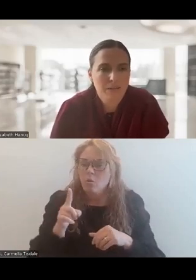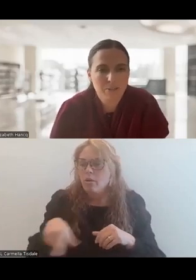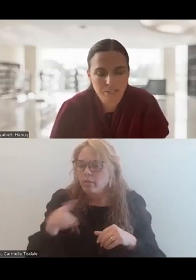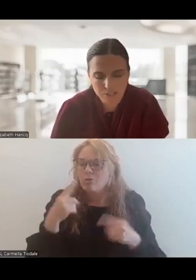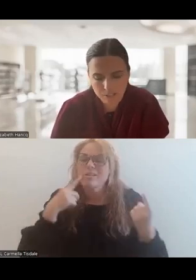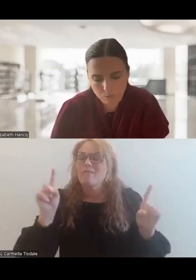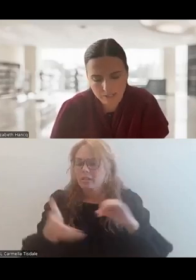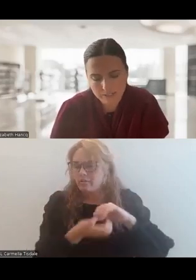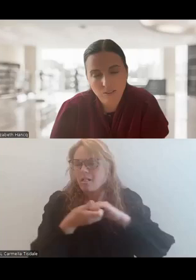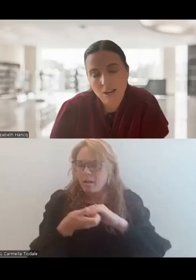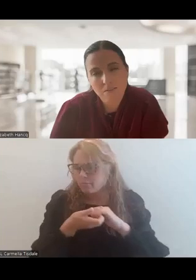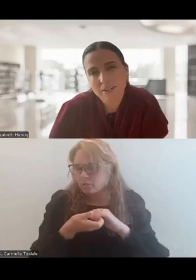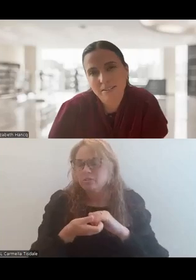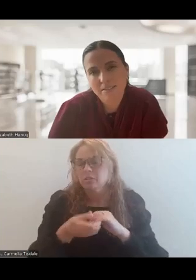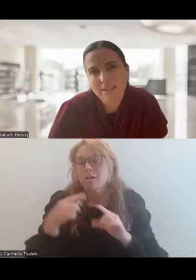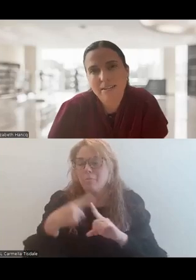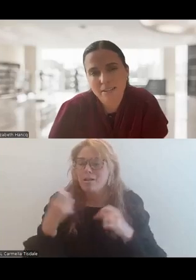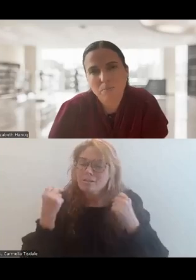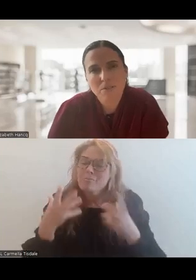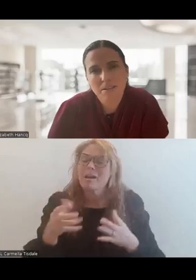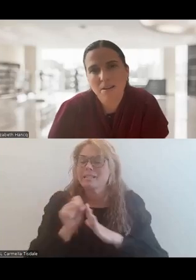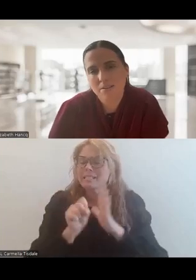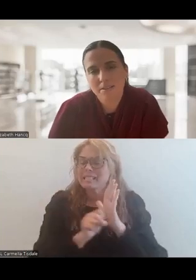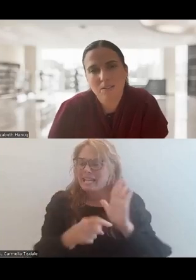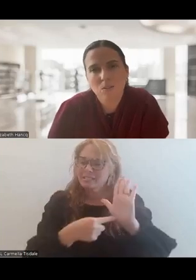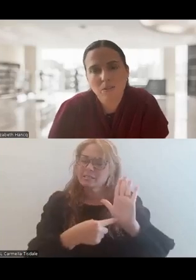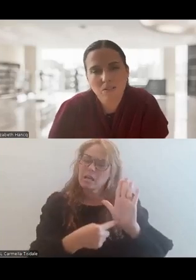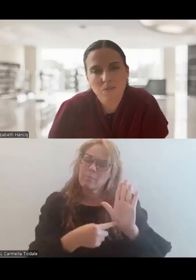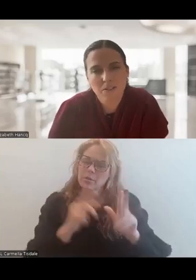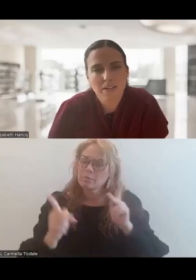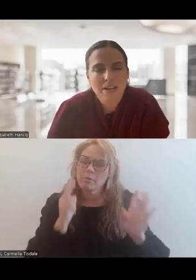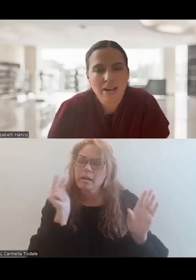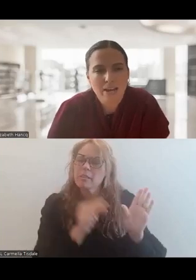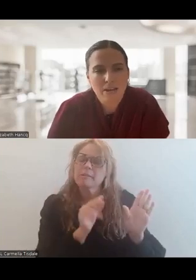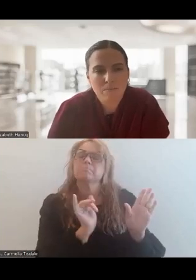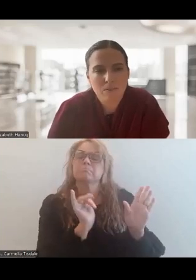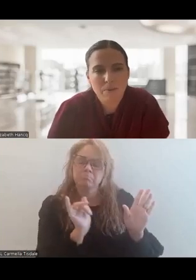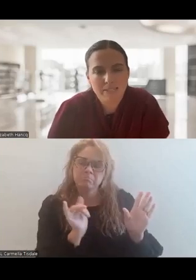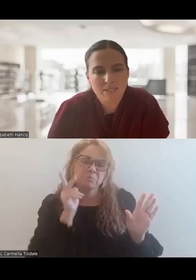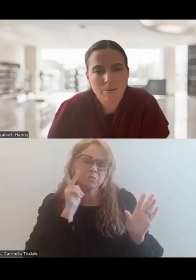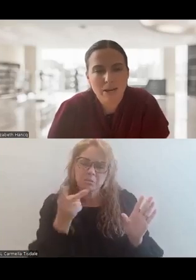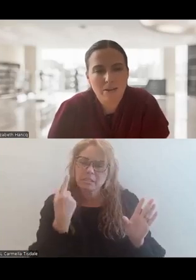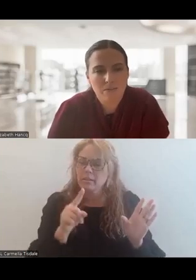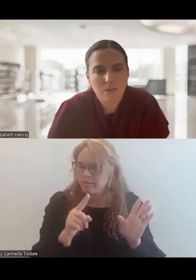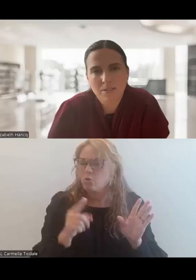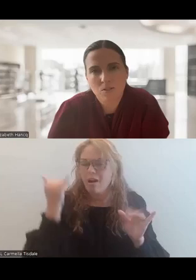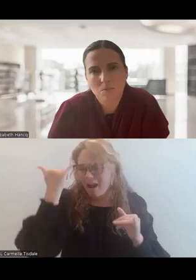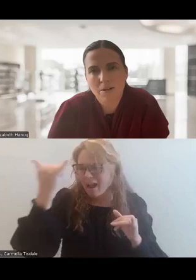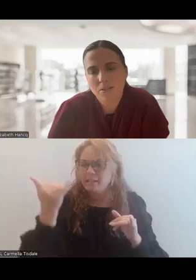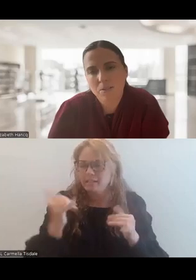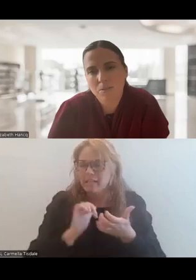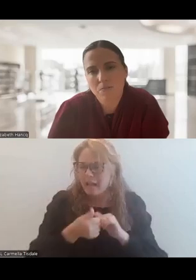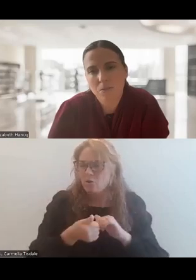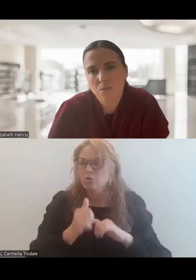effective collaboration, as well as a lot of great state examples that others can look towards for some ideas about how to develop